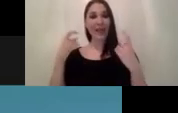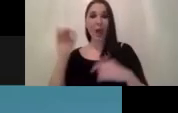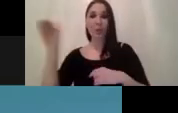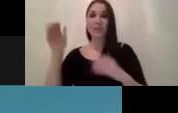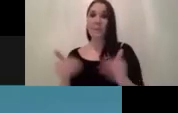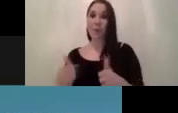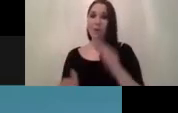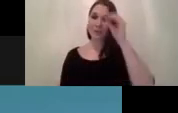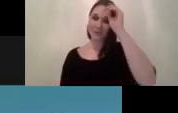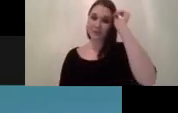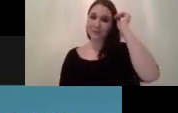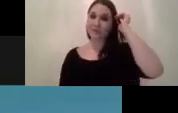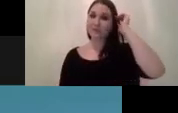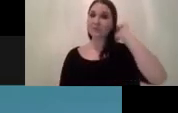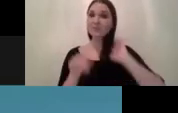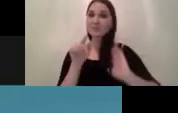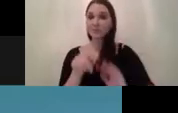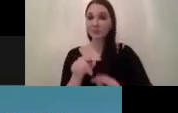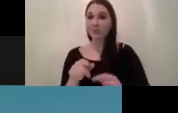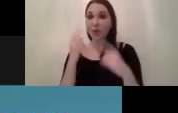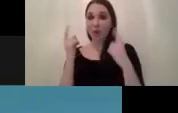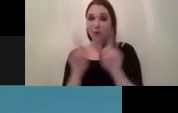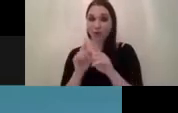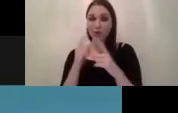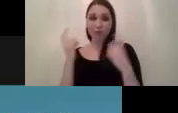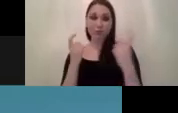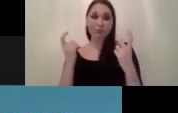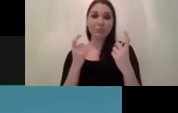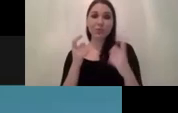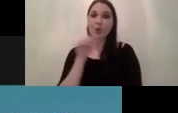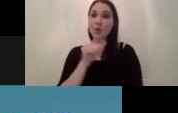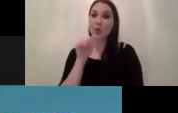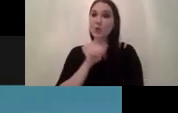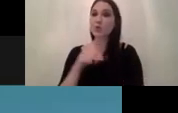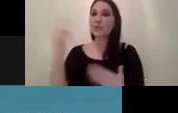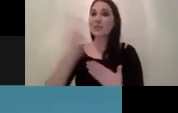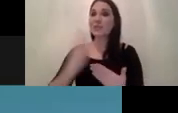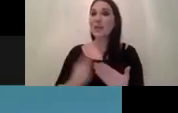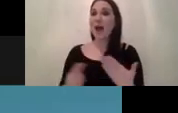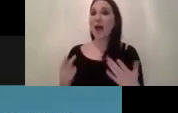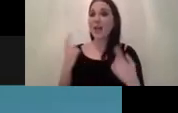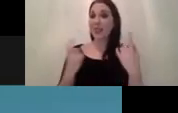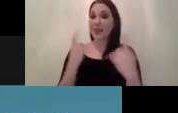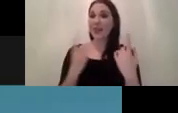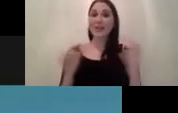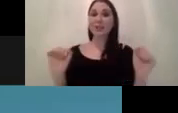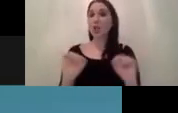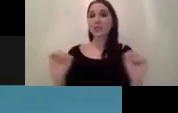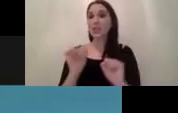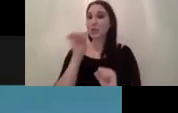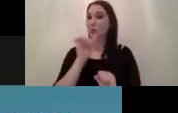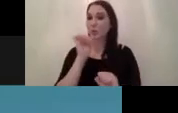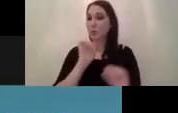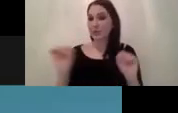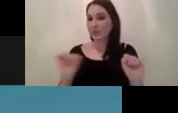another methodology that you can also use is design thinking i have personally not used it yet but i do believe it's a good